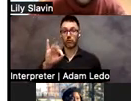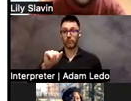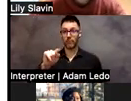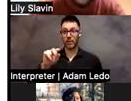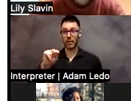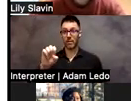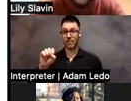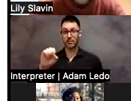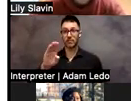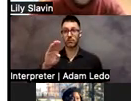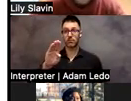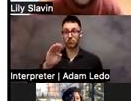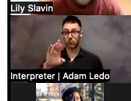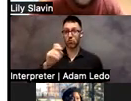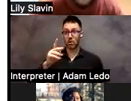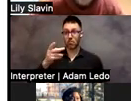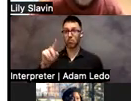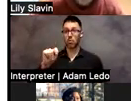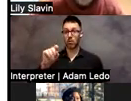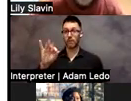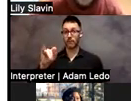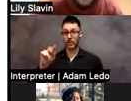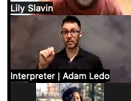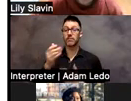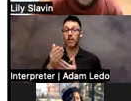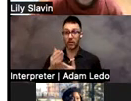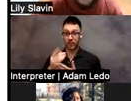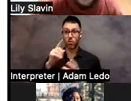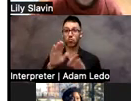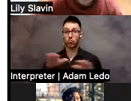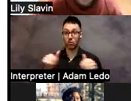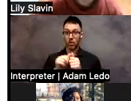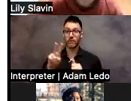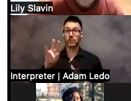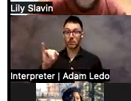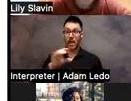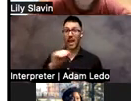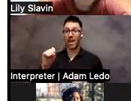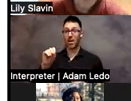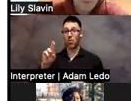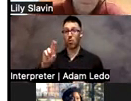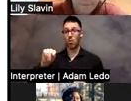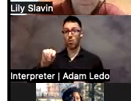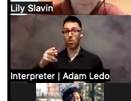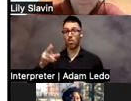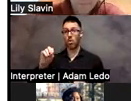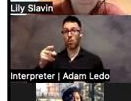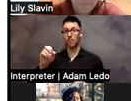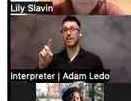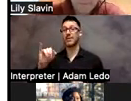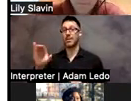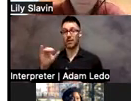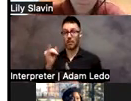Test is validated for children with visual impairments and orthopedic impairments. It's the